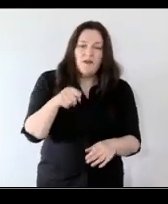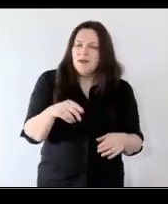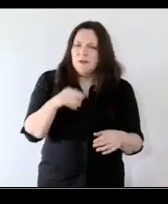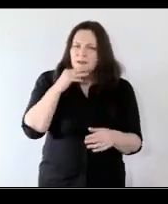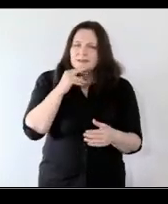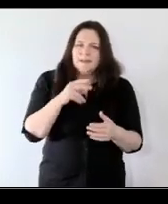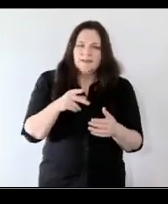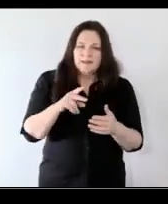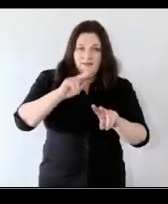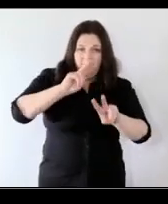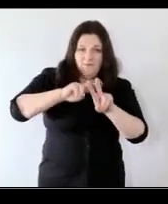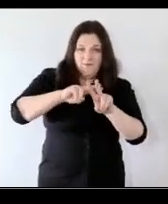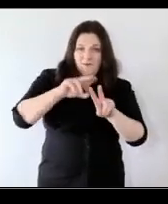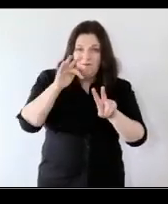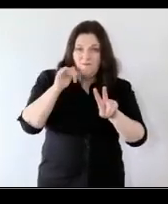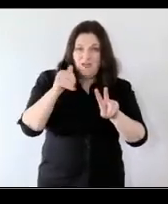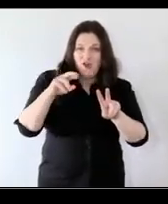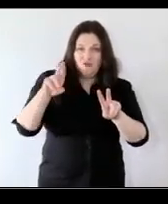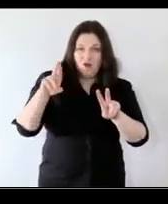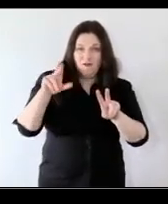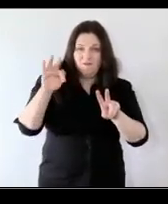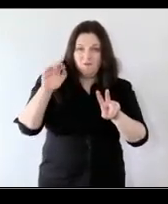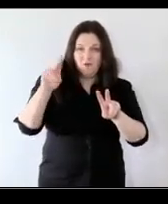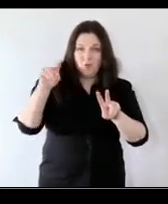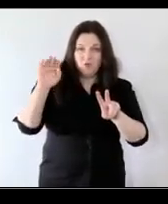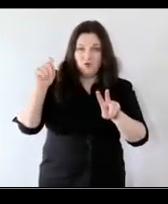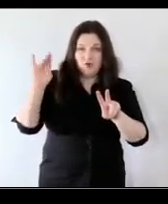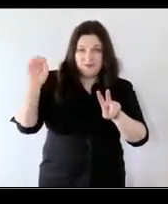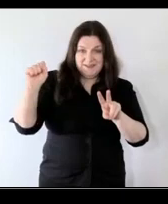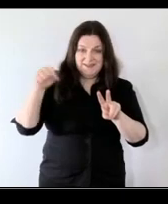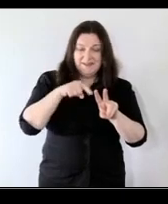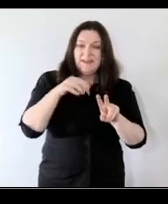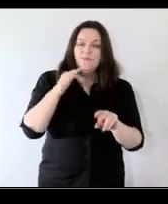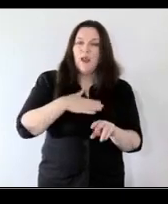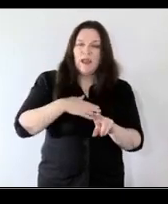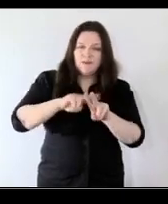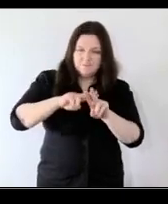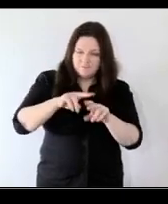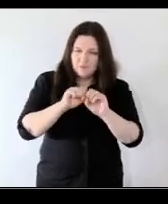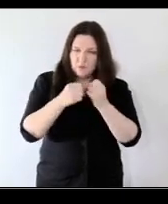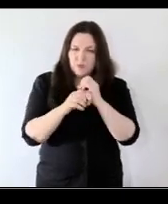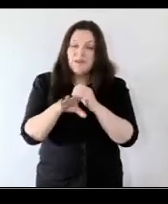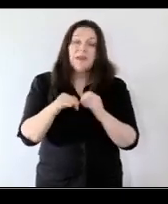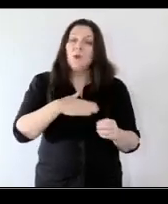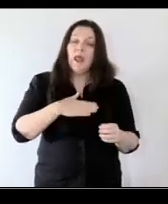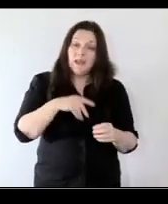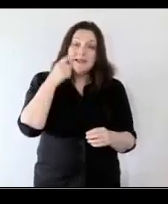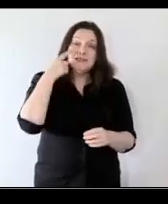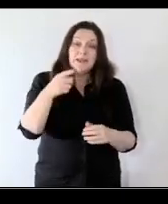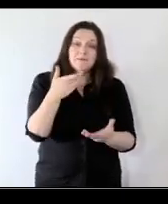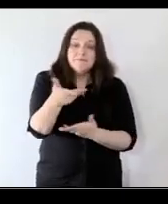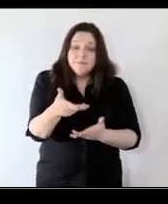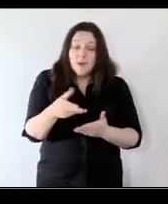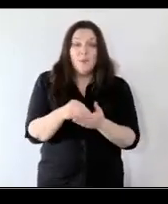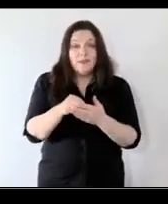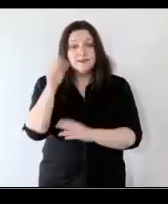across social using the hashtag fair futures if you want to get a question into any of our speakers uh between now and three o'clock just head down to that little speech bubble